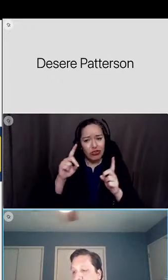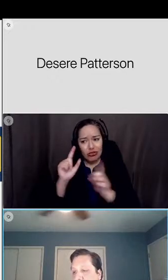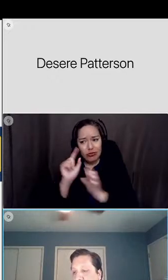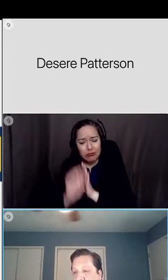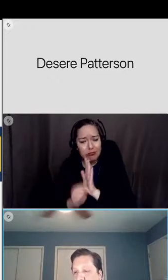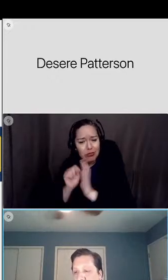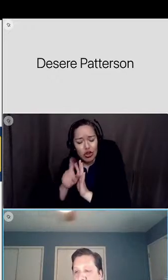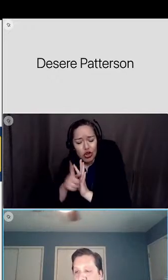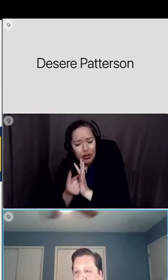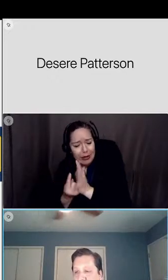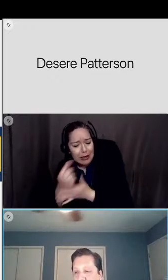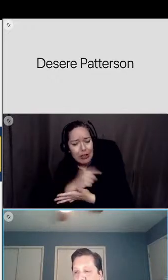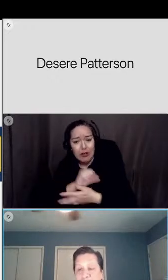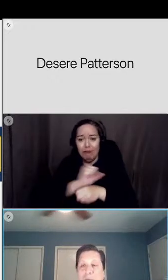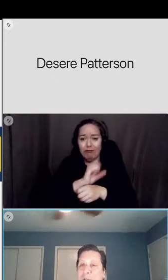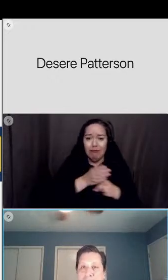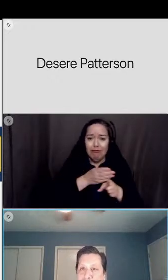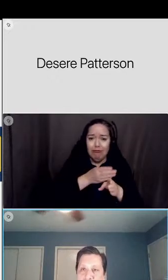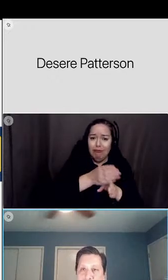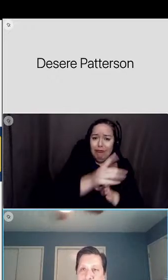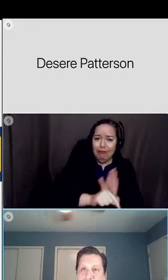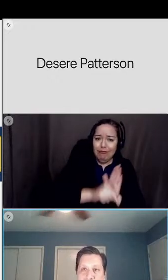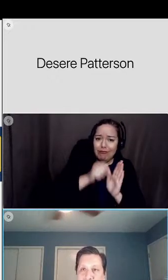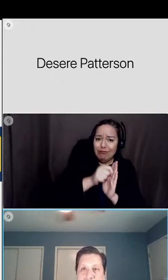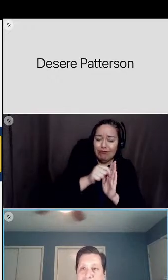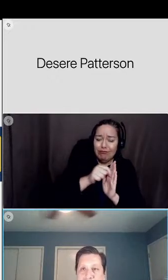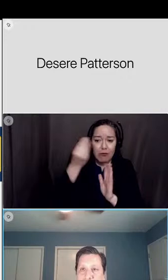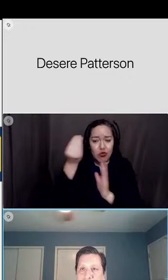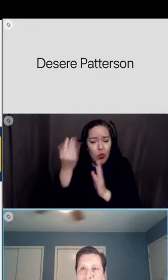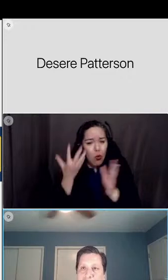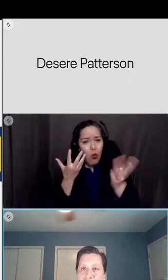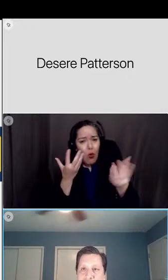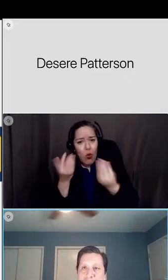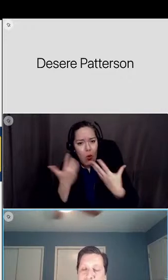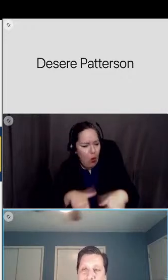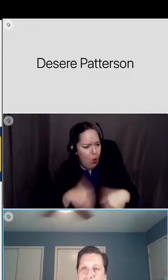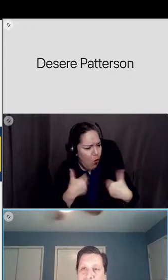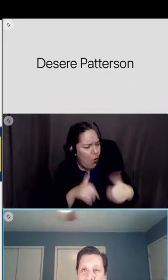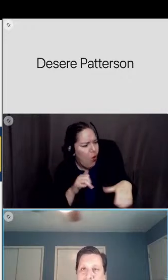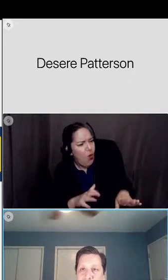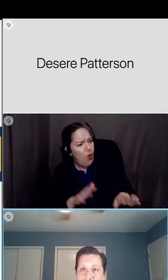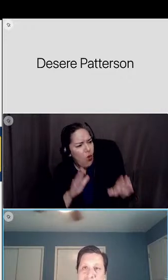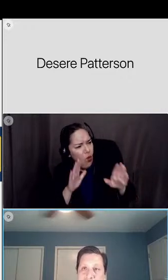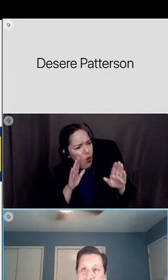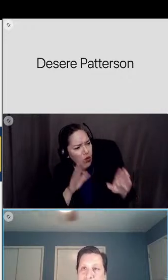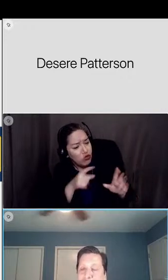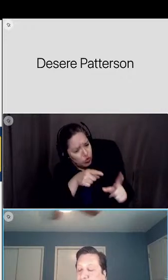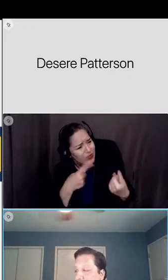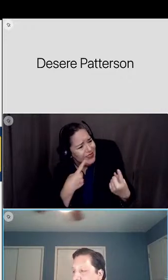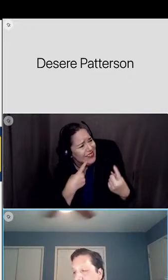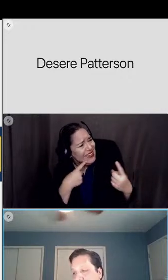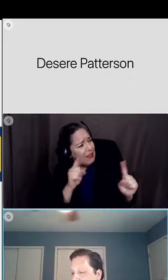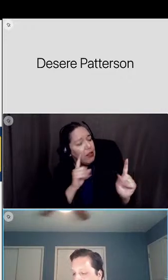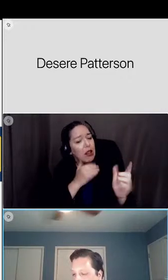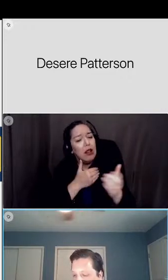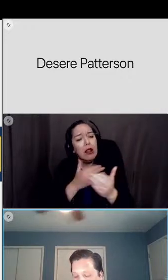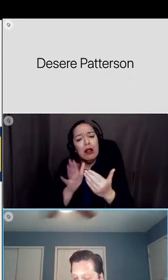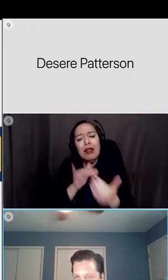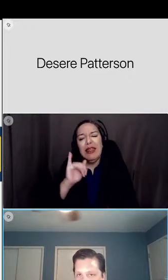uh how how wonderful it is that i am successful in spite of coming from a place like colton